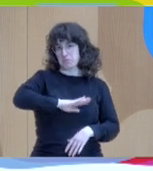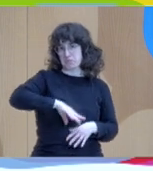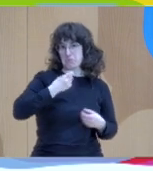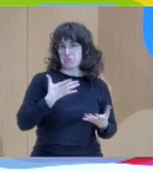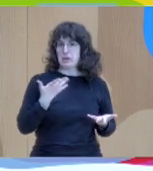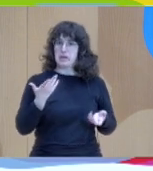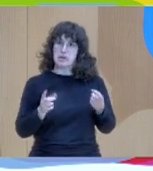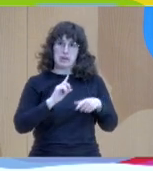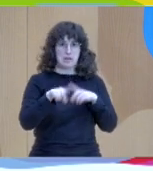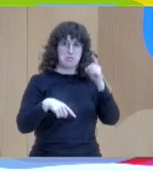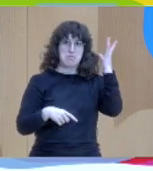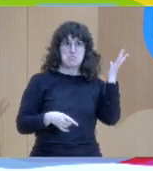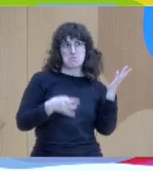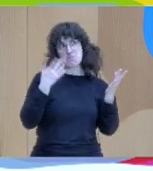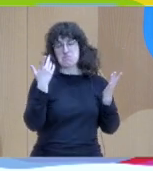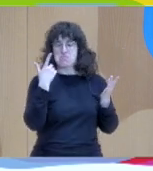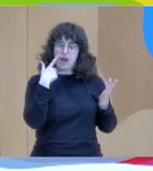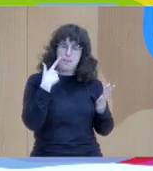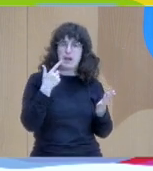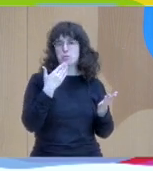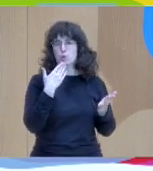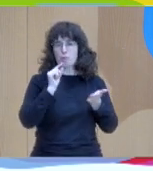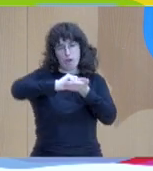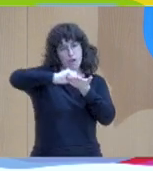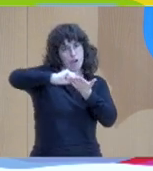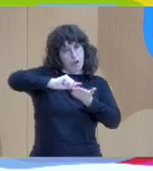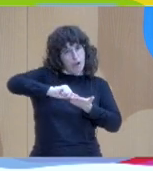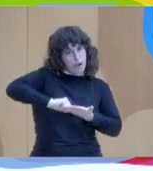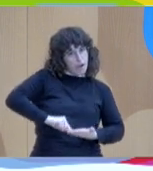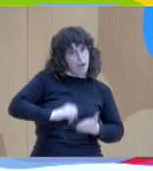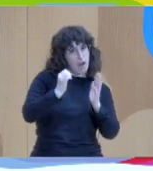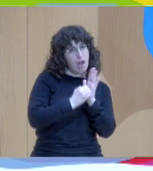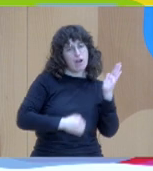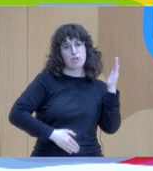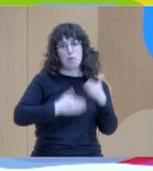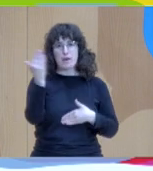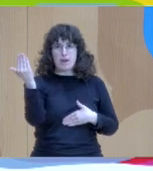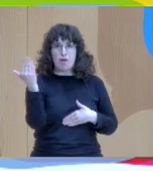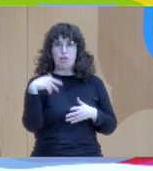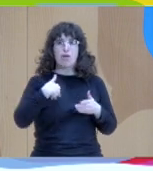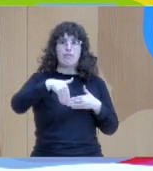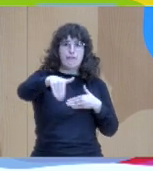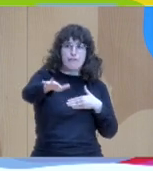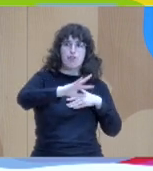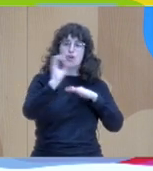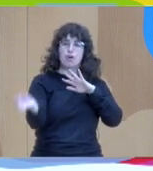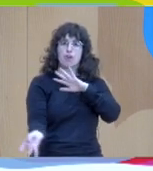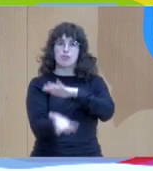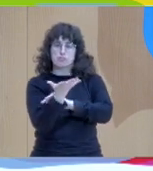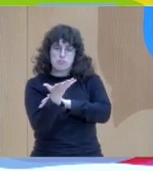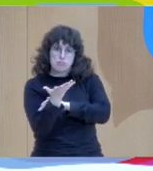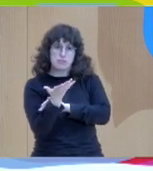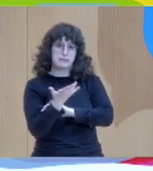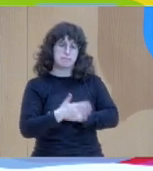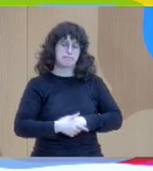article in the paper in the future? Give the speech of your mayor in the future.